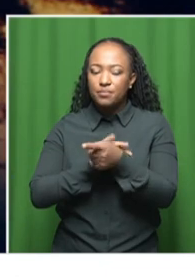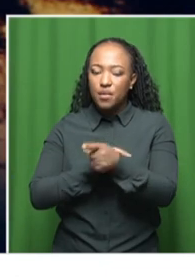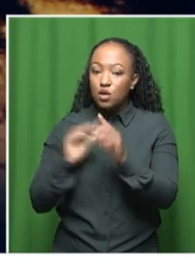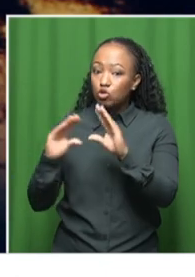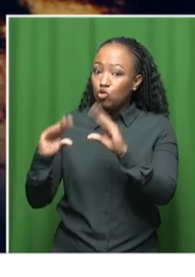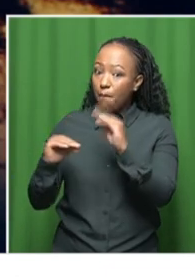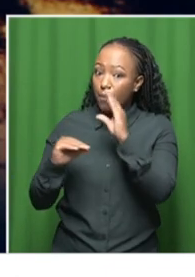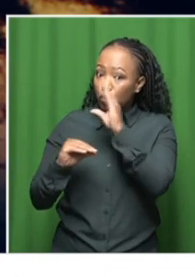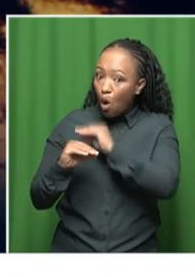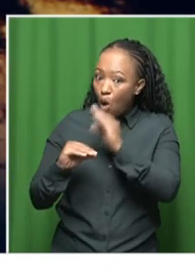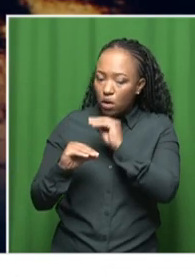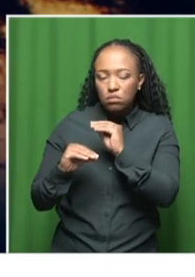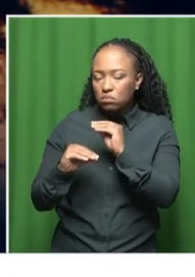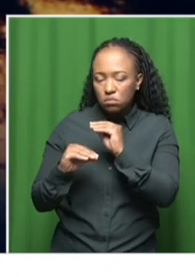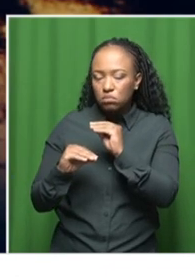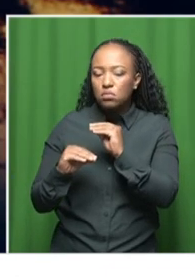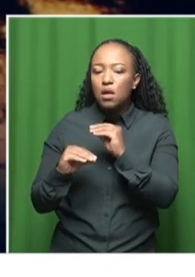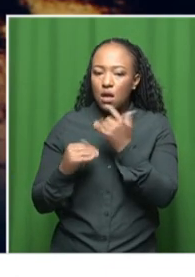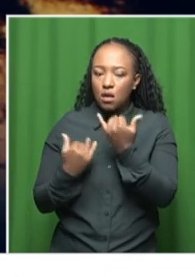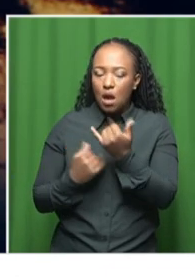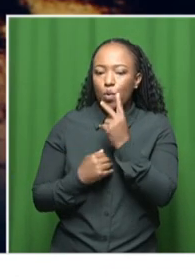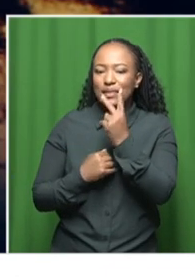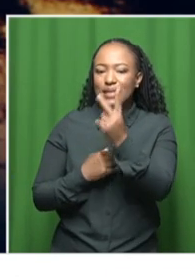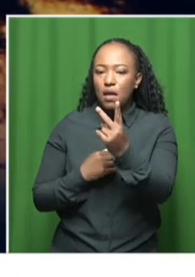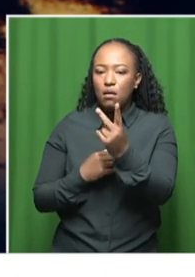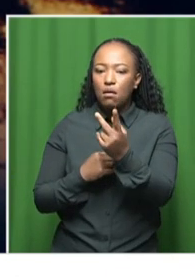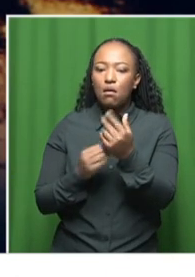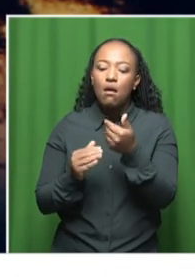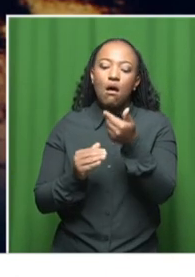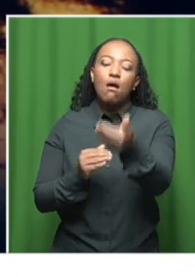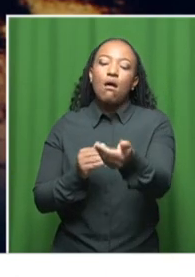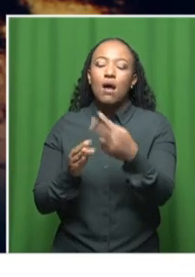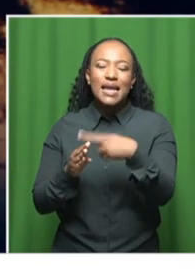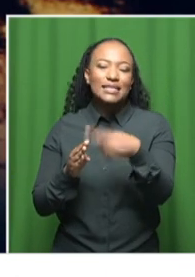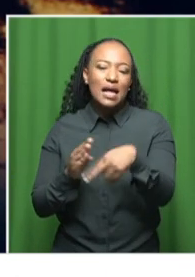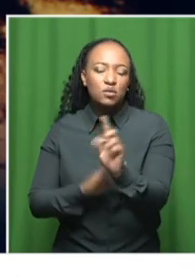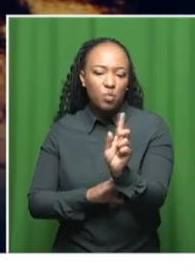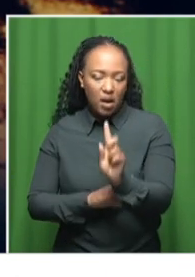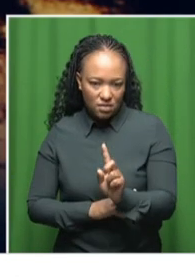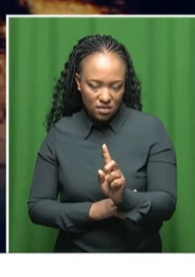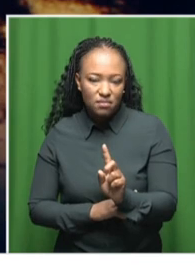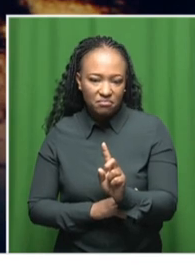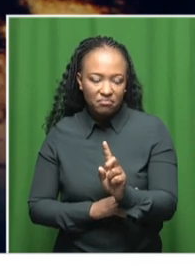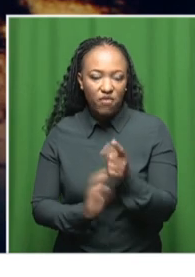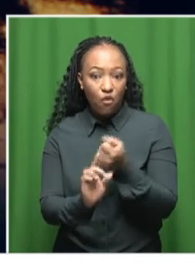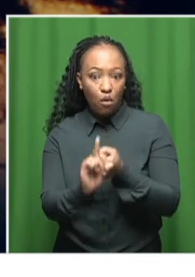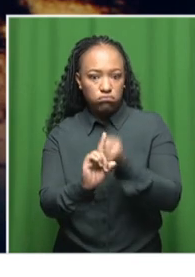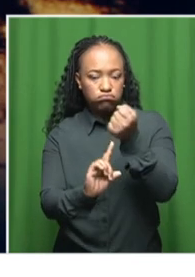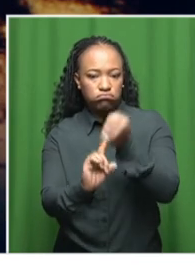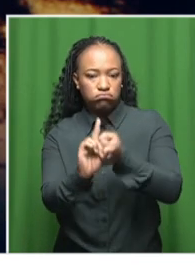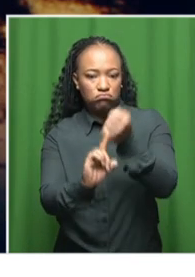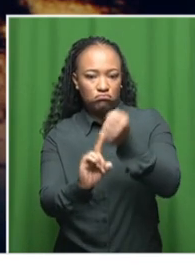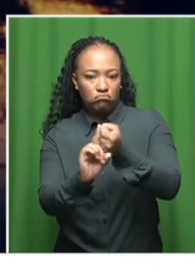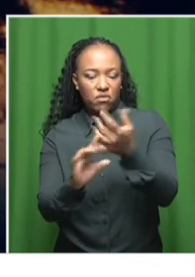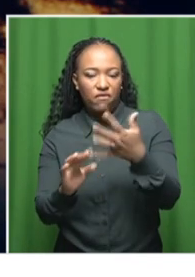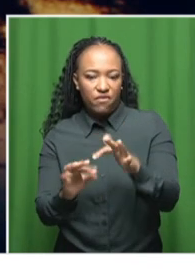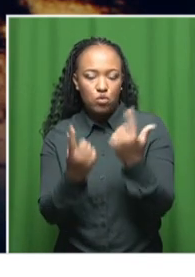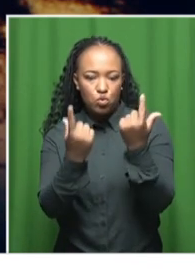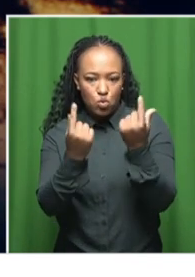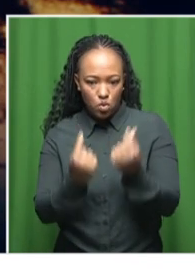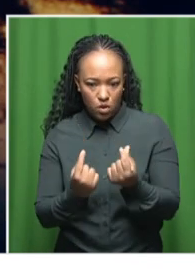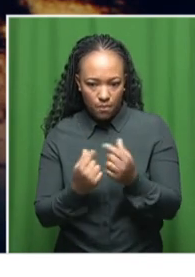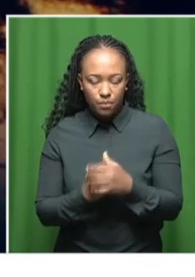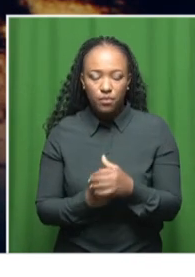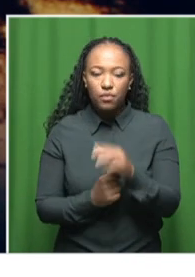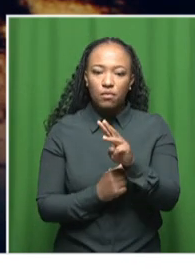talking, because at least we see, you know, the fruits being brought to bear of the advocacy that you've been doing. We've just lost